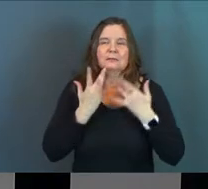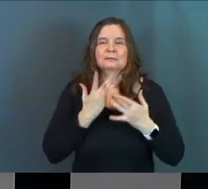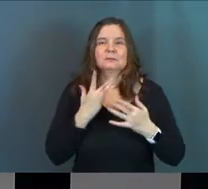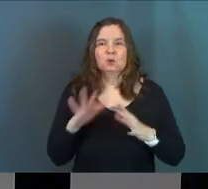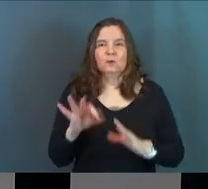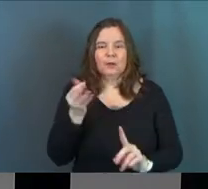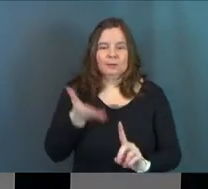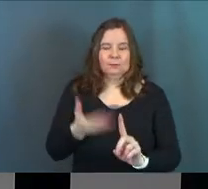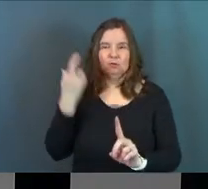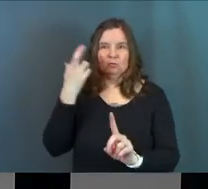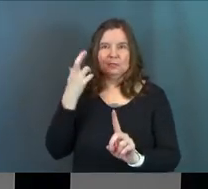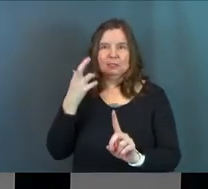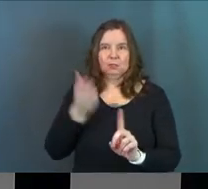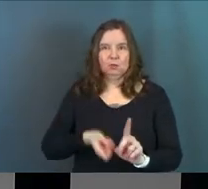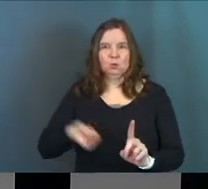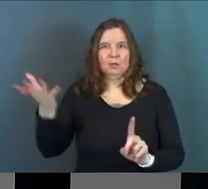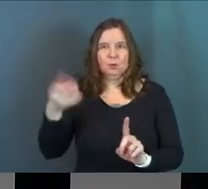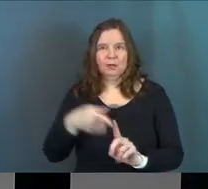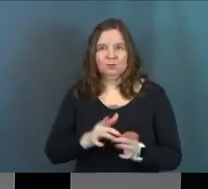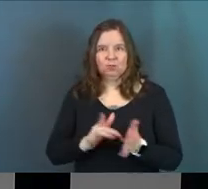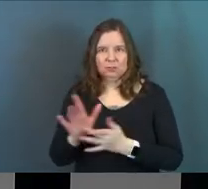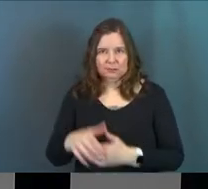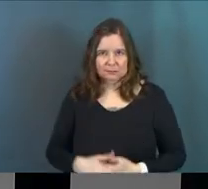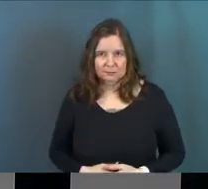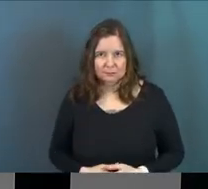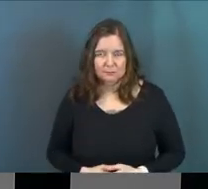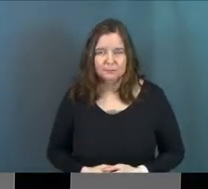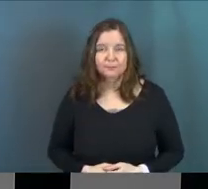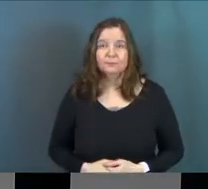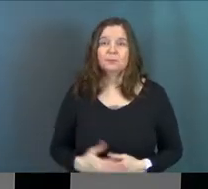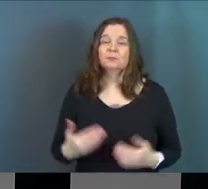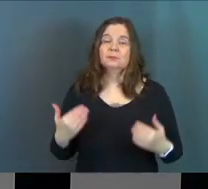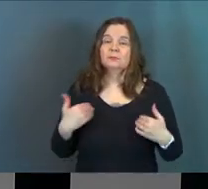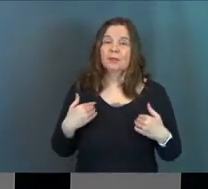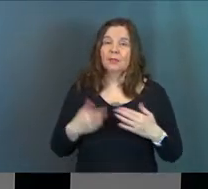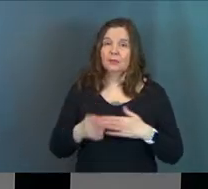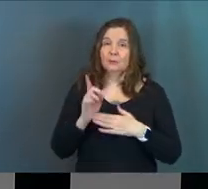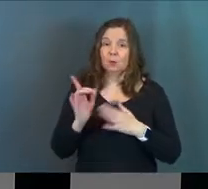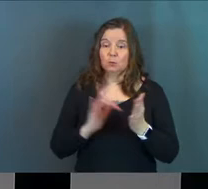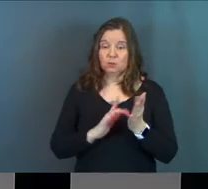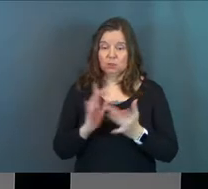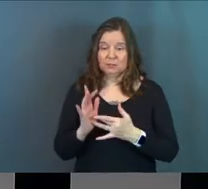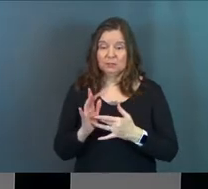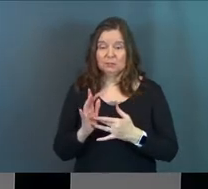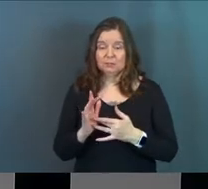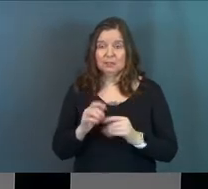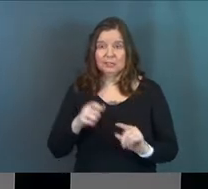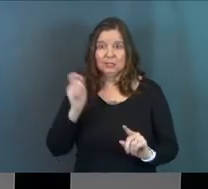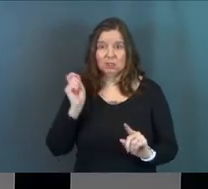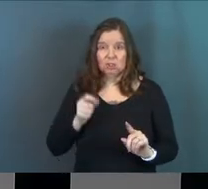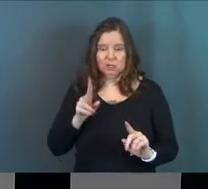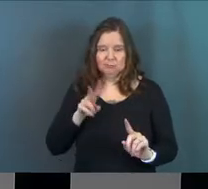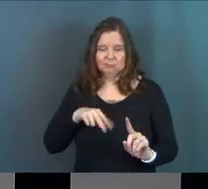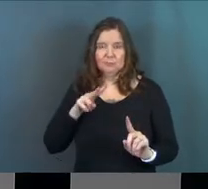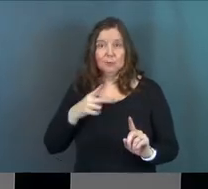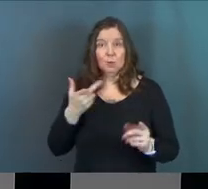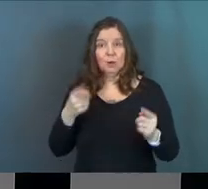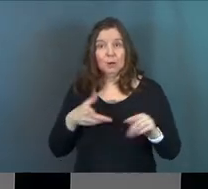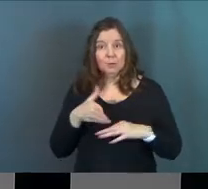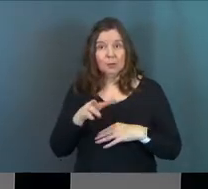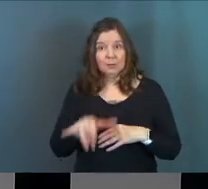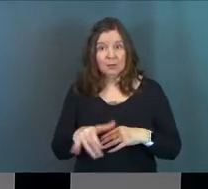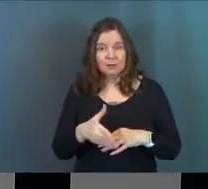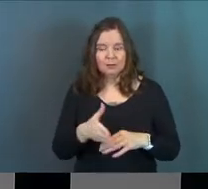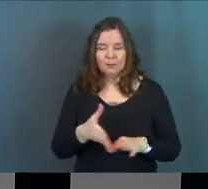to find a reason to get rid of Jesus. So they have this moment where Jesus is judged. And what happens right after,